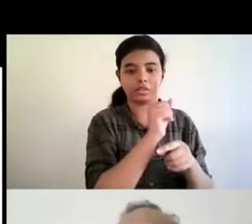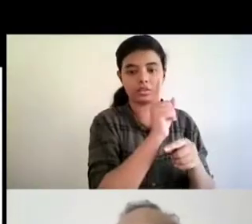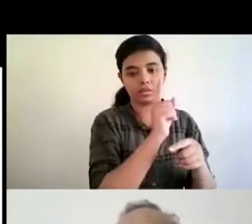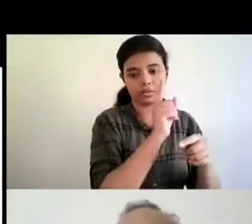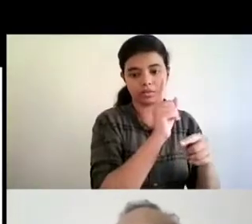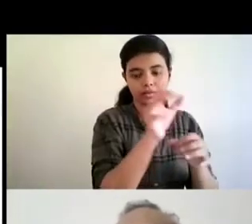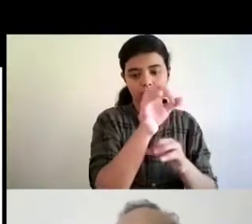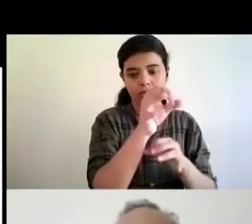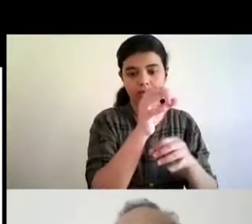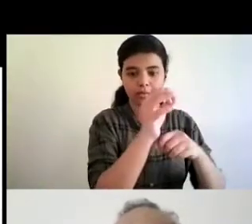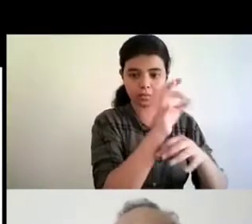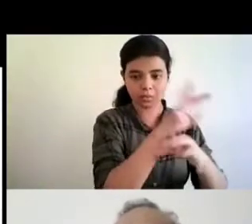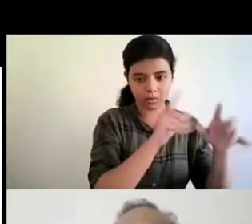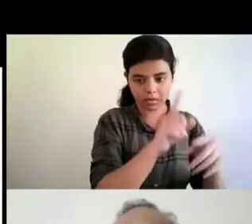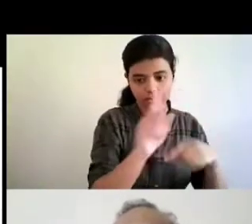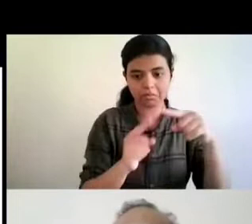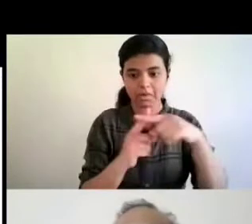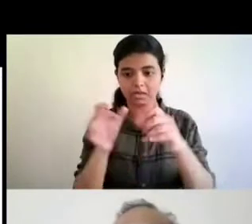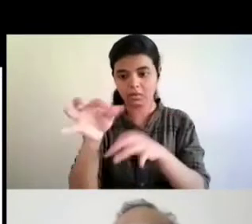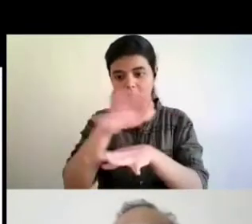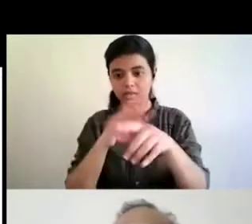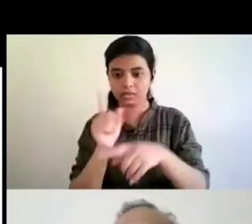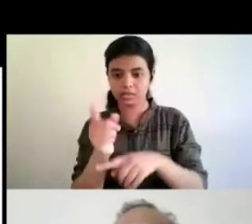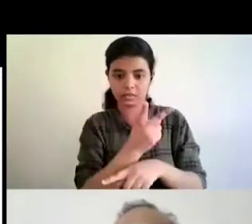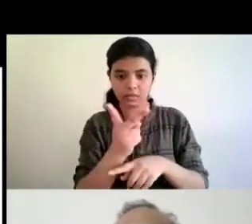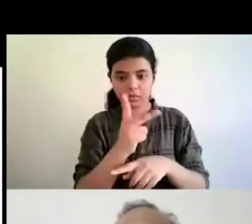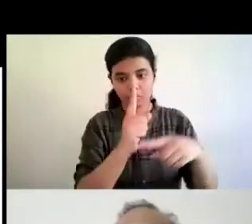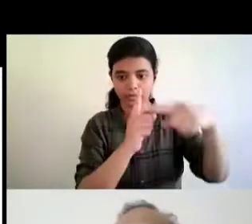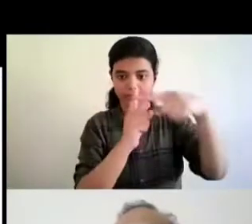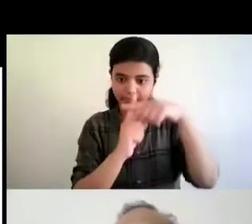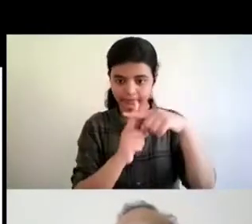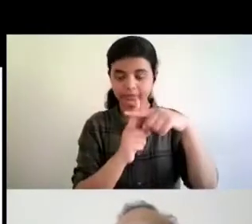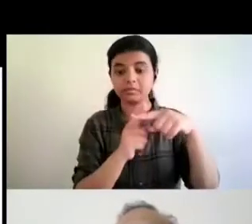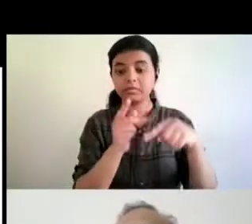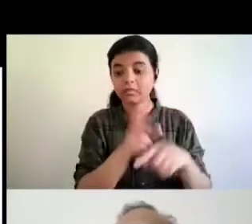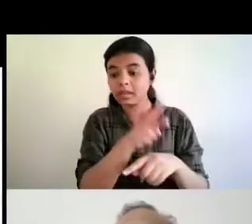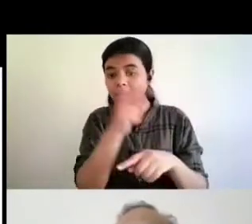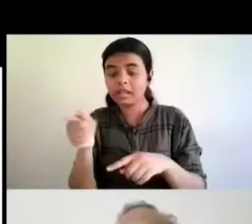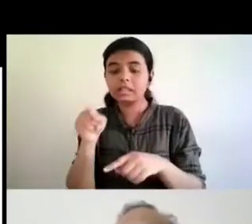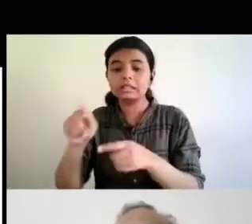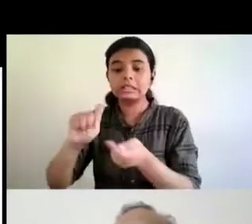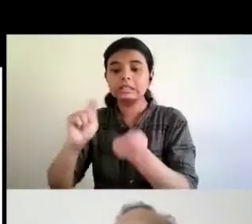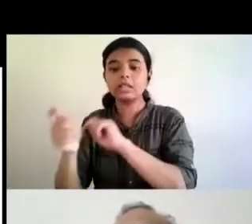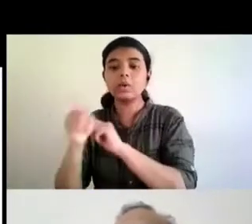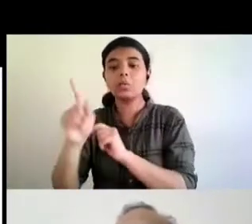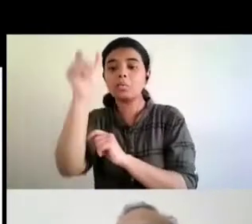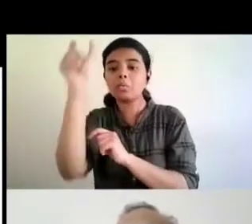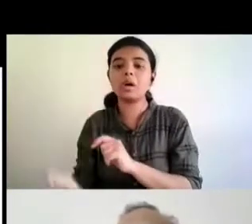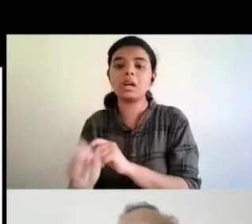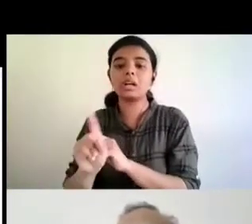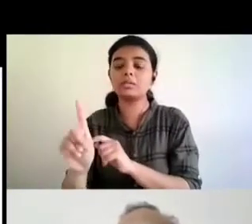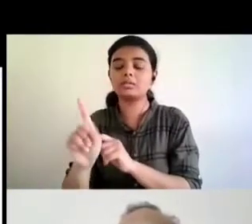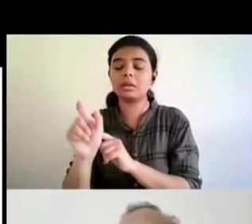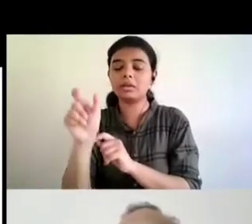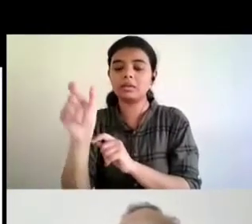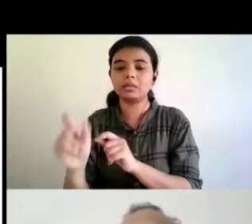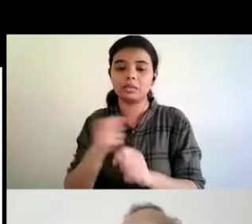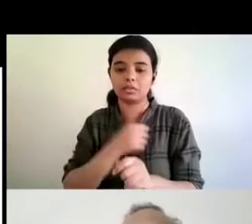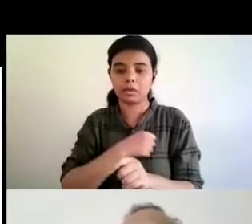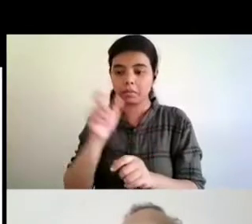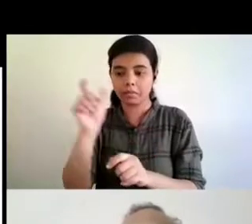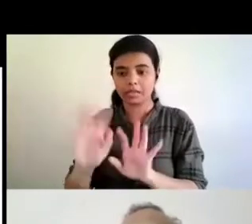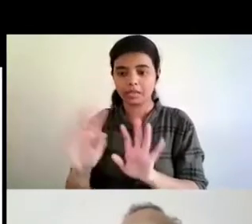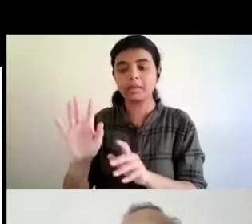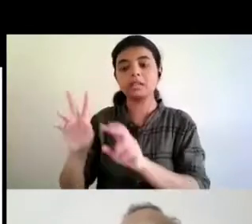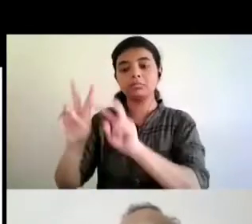titles uh into accessible format but at the end of the whole exercise the total